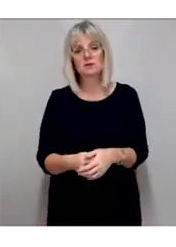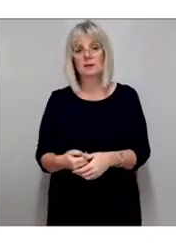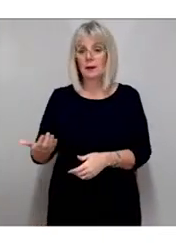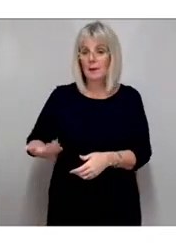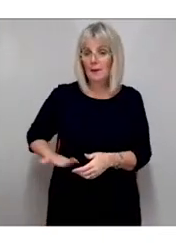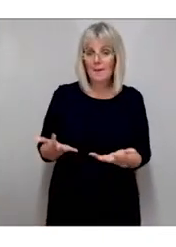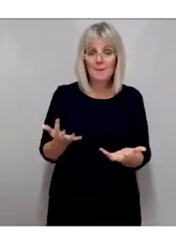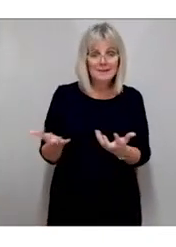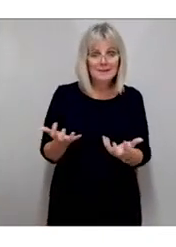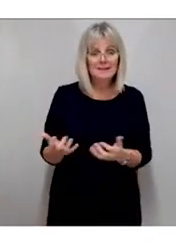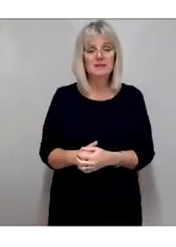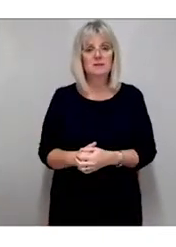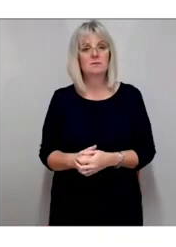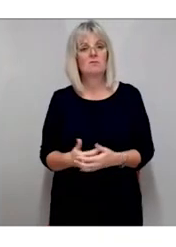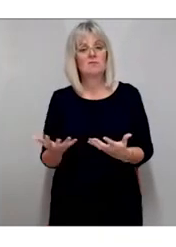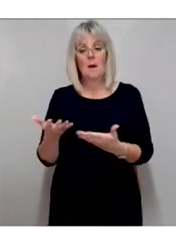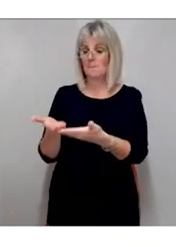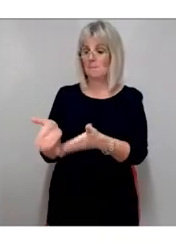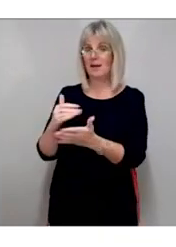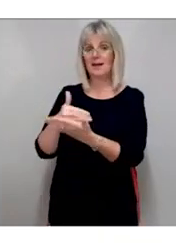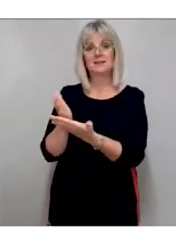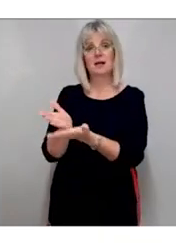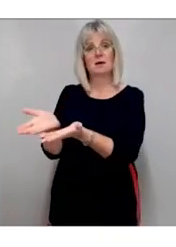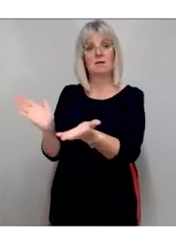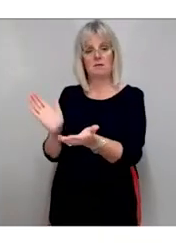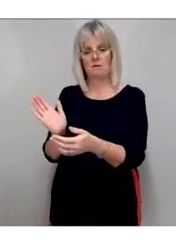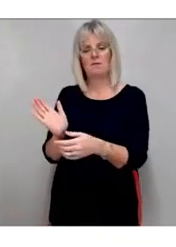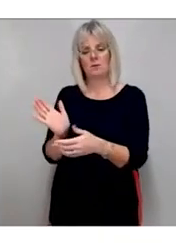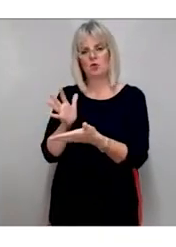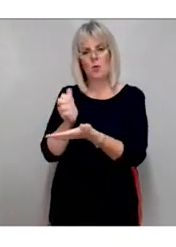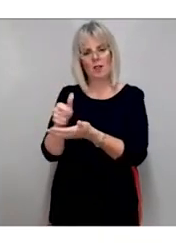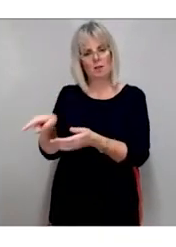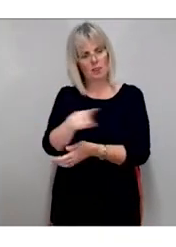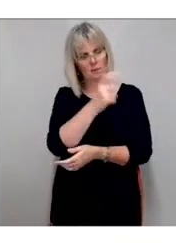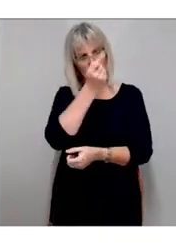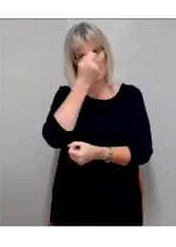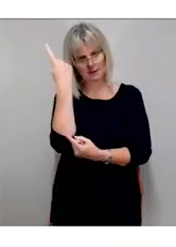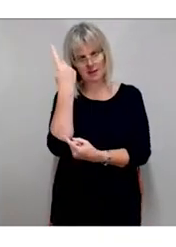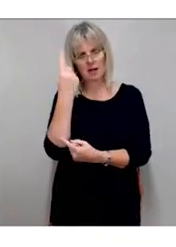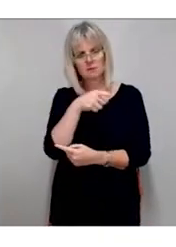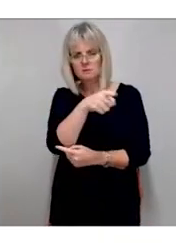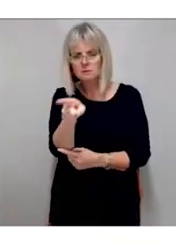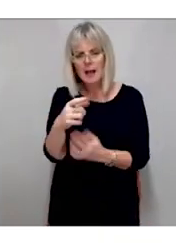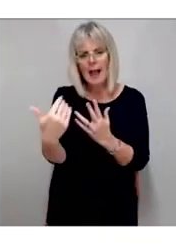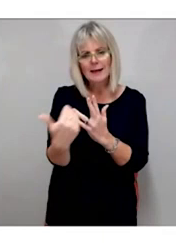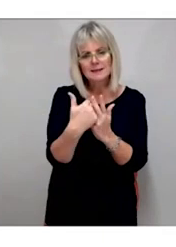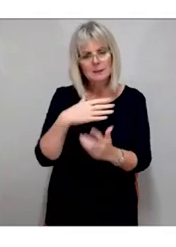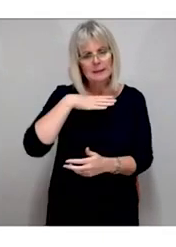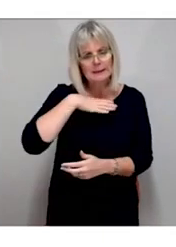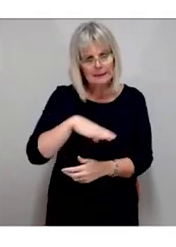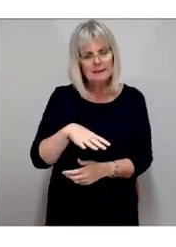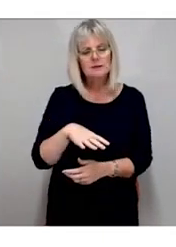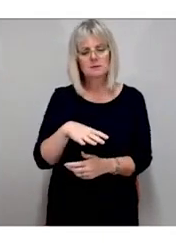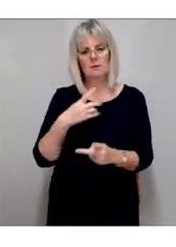understand how to meet their customers' accessible information needs and meet reasonable adjustment criteria.